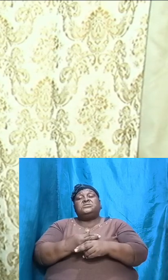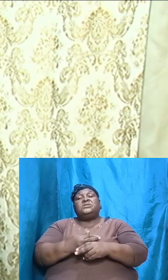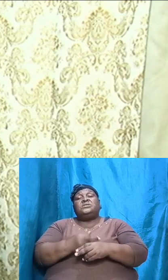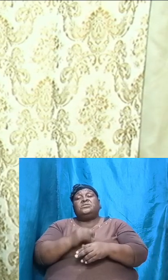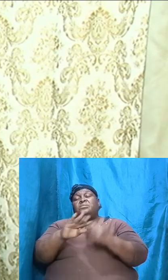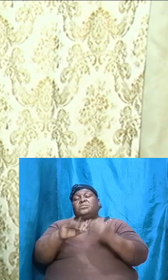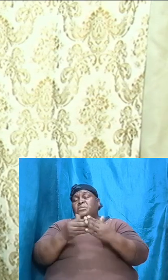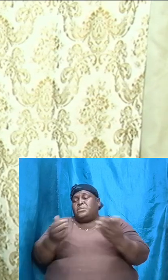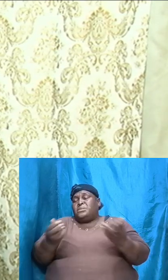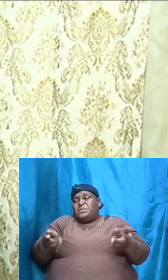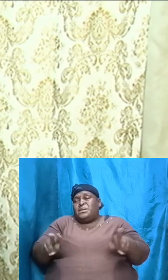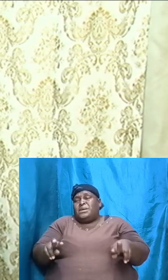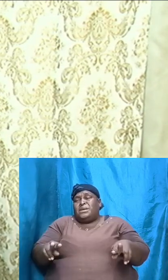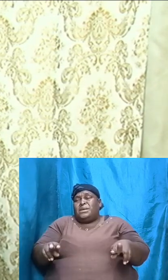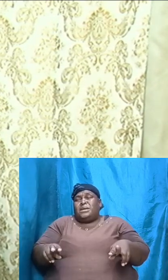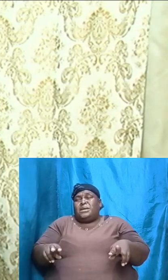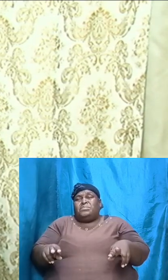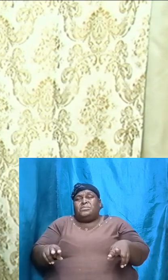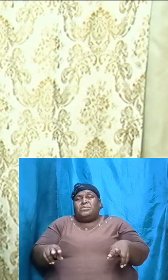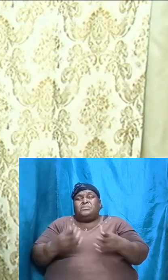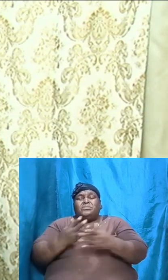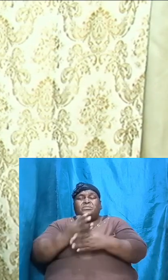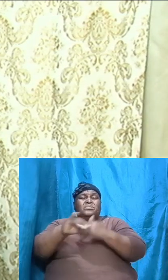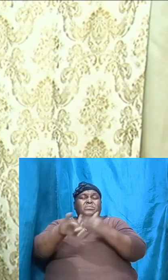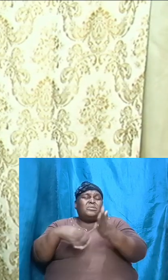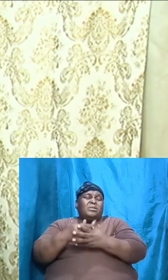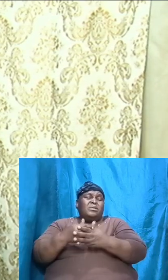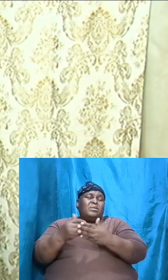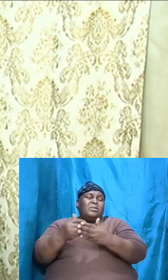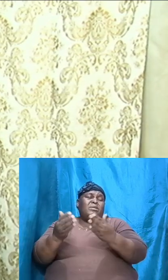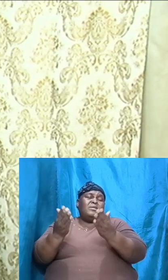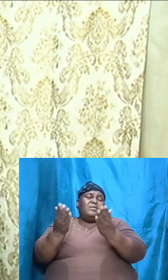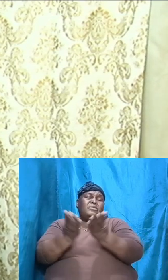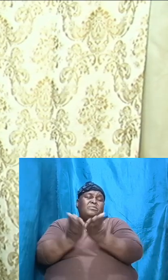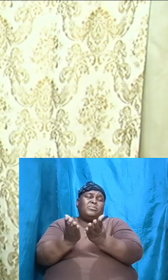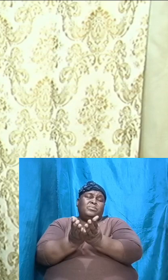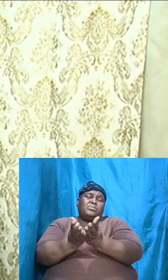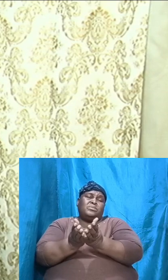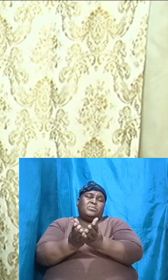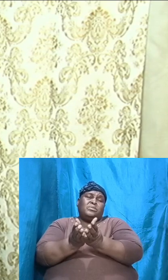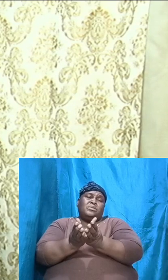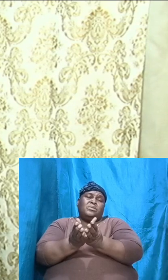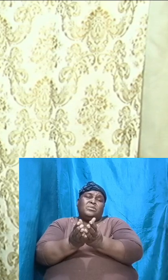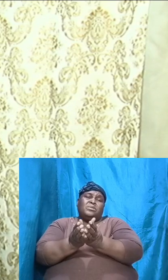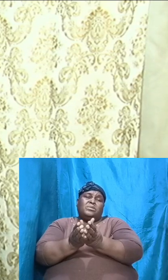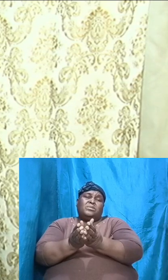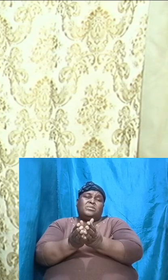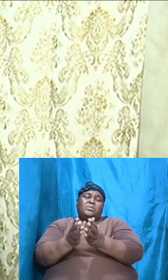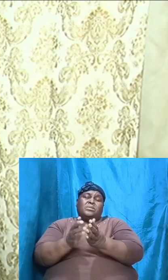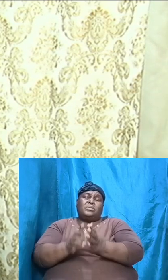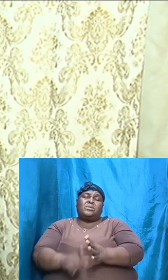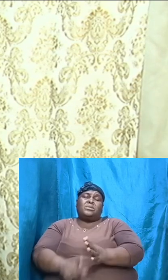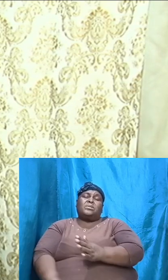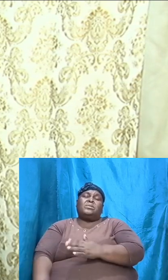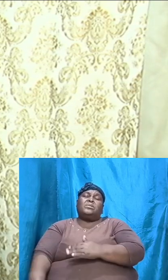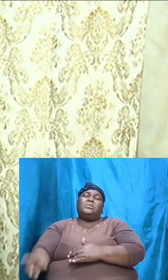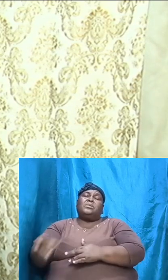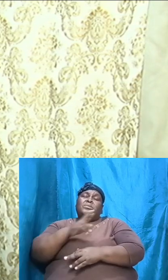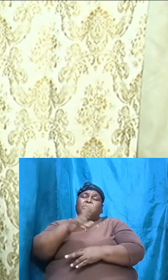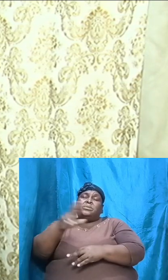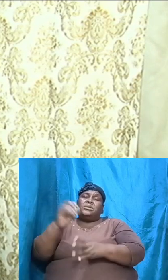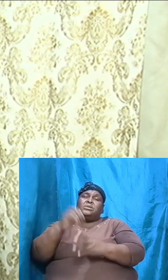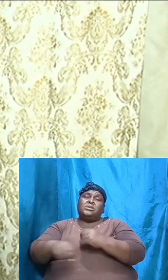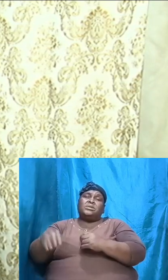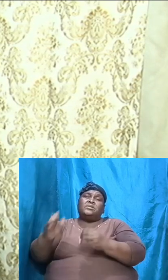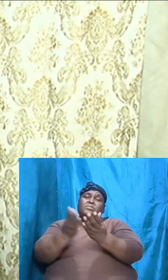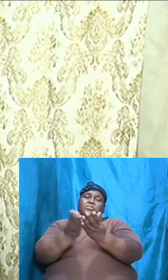all happened over time through all the books going down until we reach in the book of the Gospels and